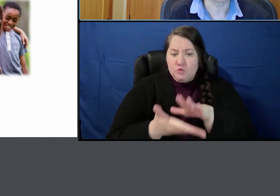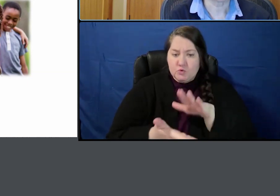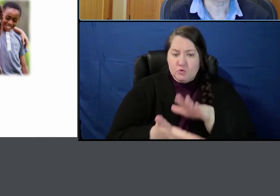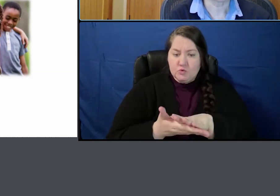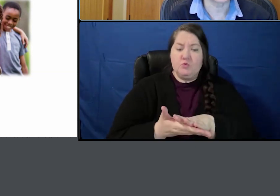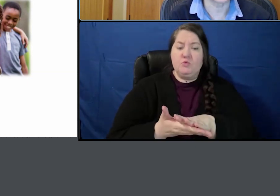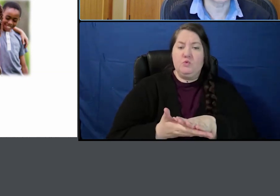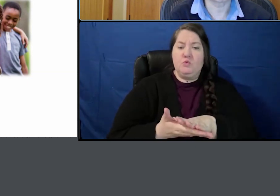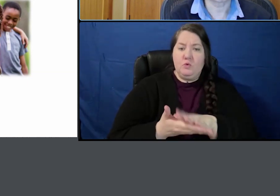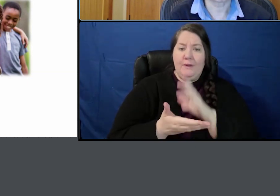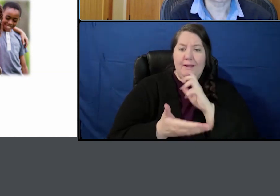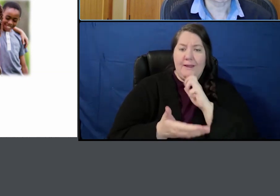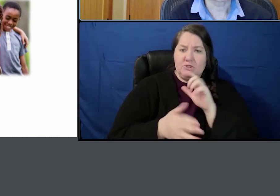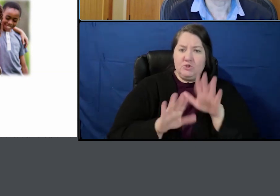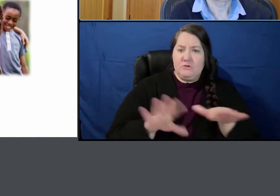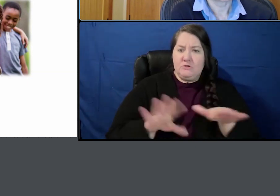related fatigue.